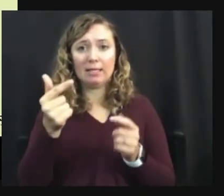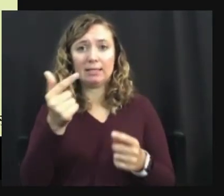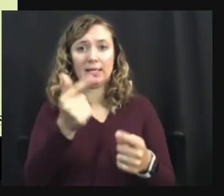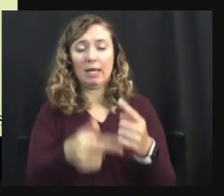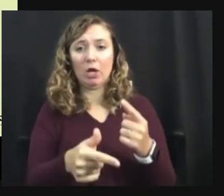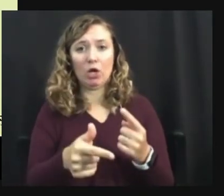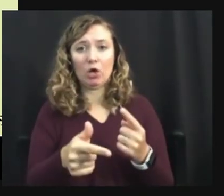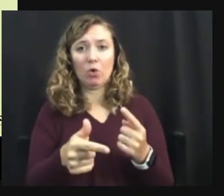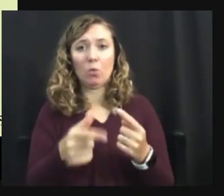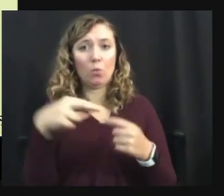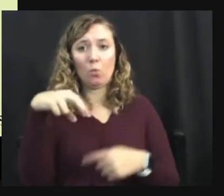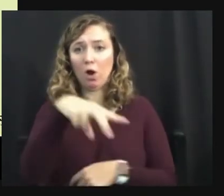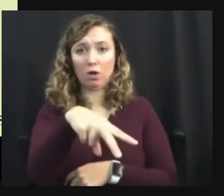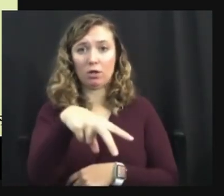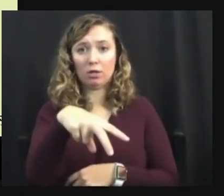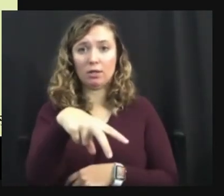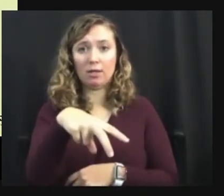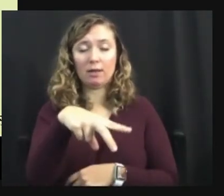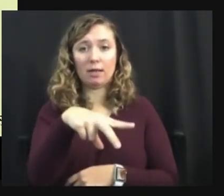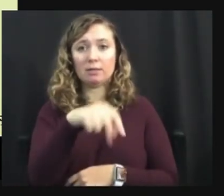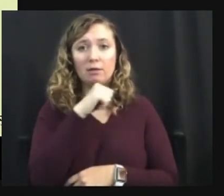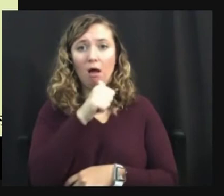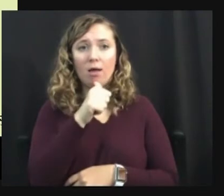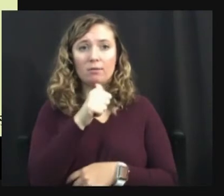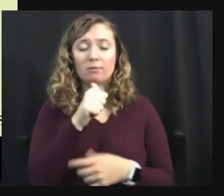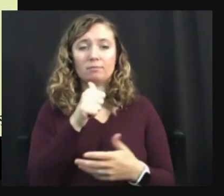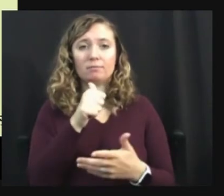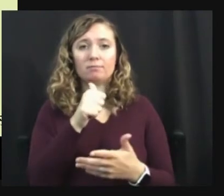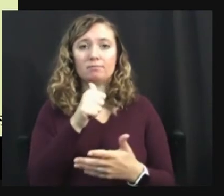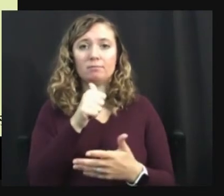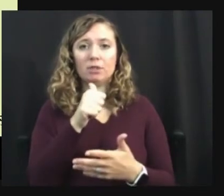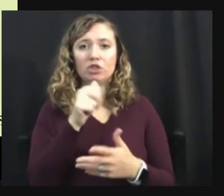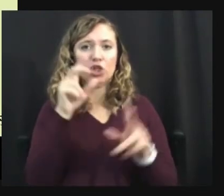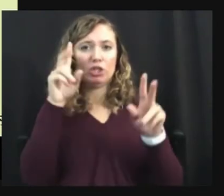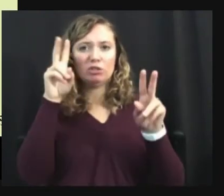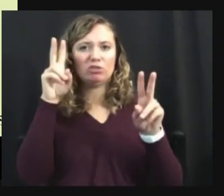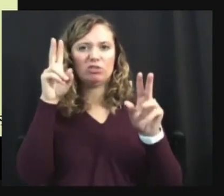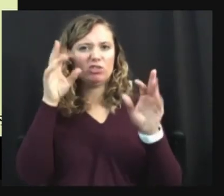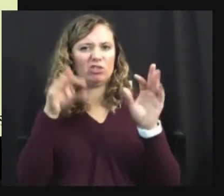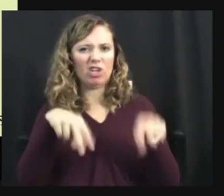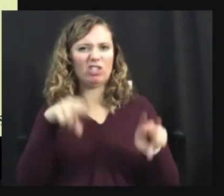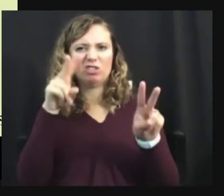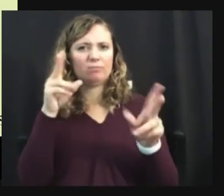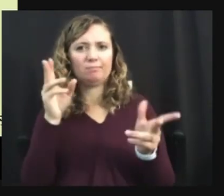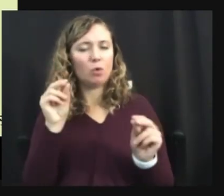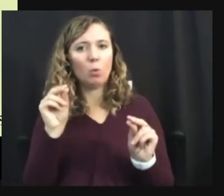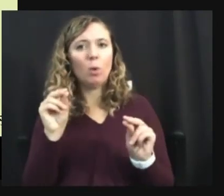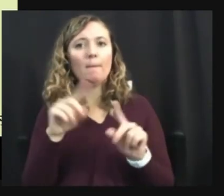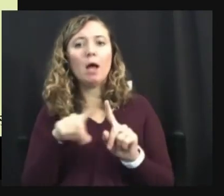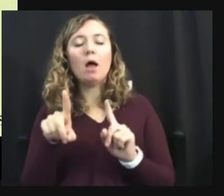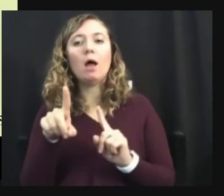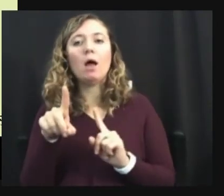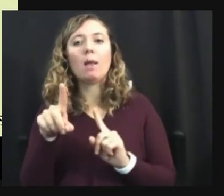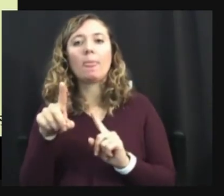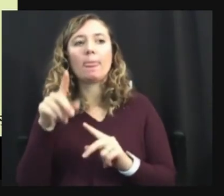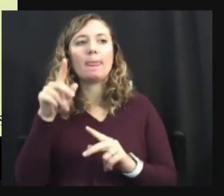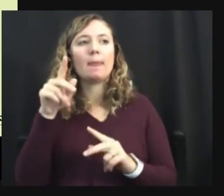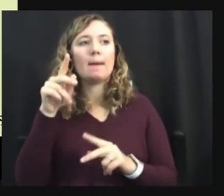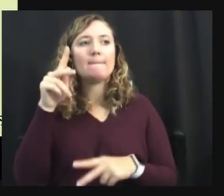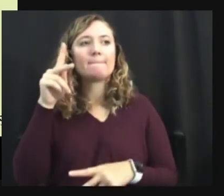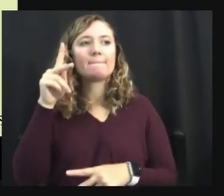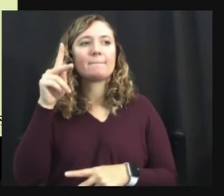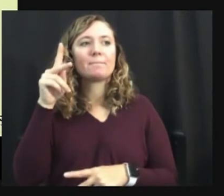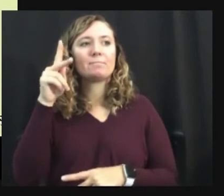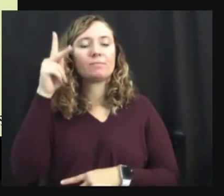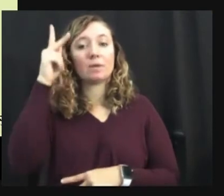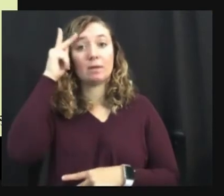but the pathology model is, um, the, the, and the medical